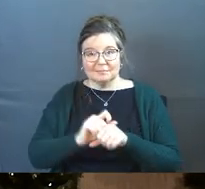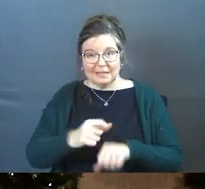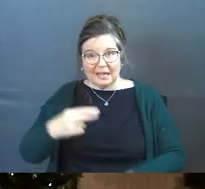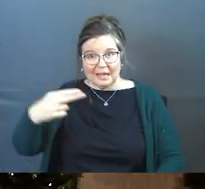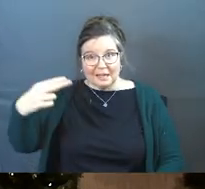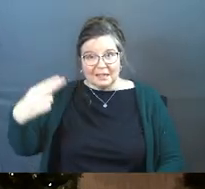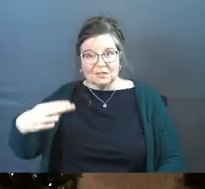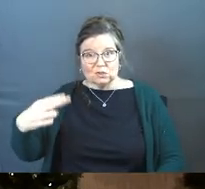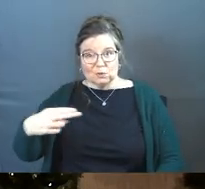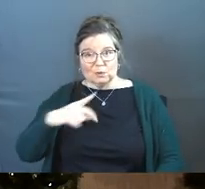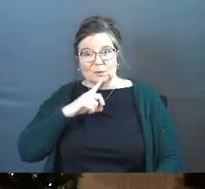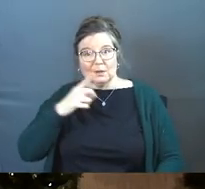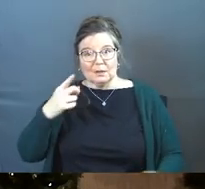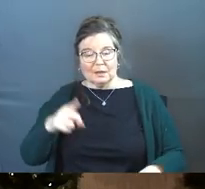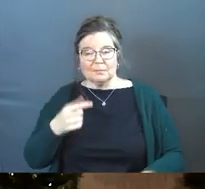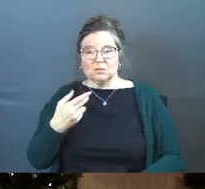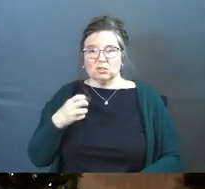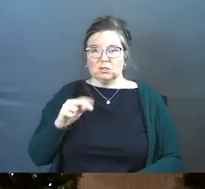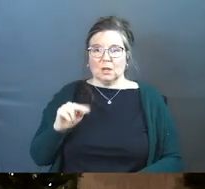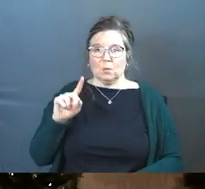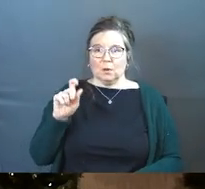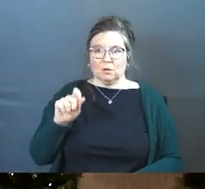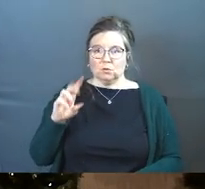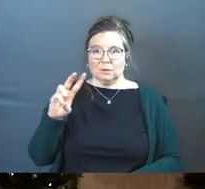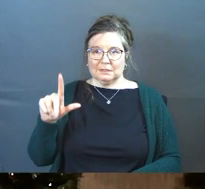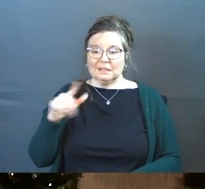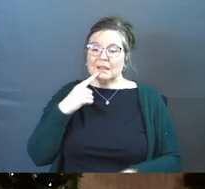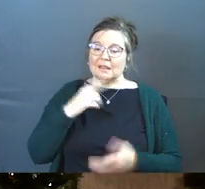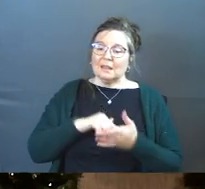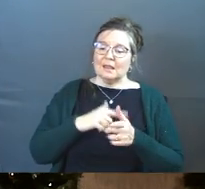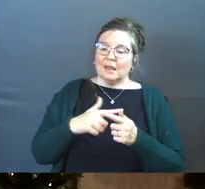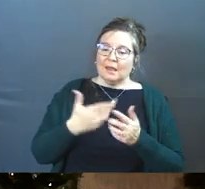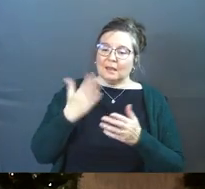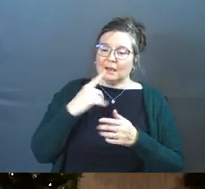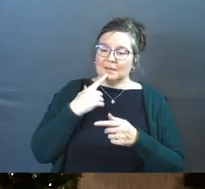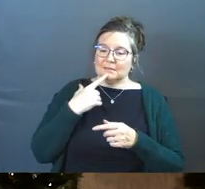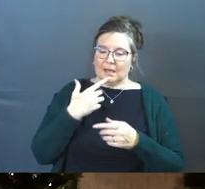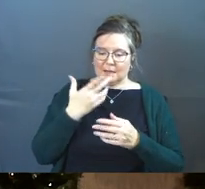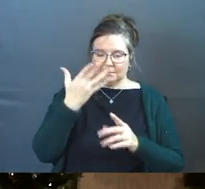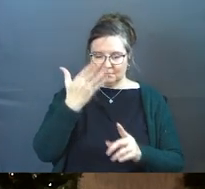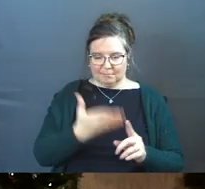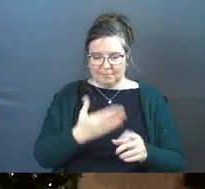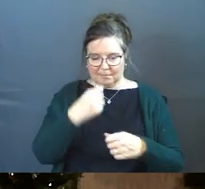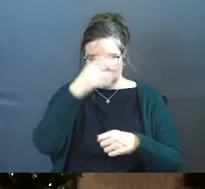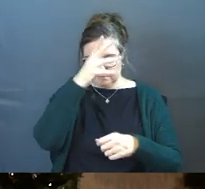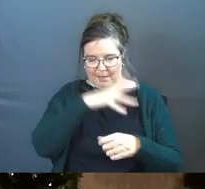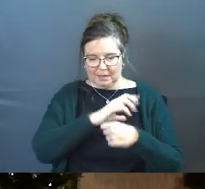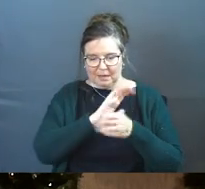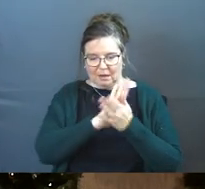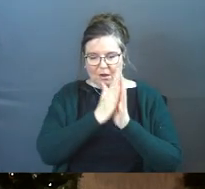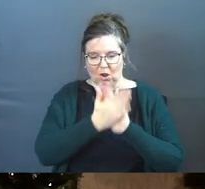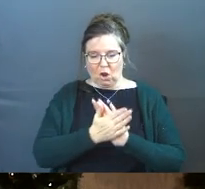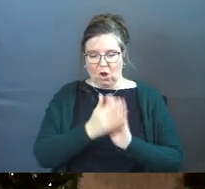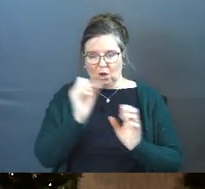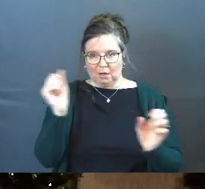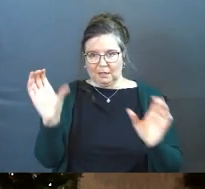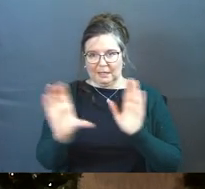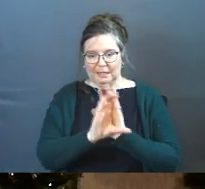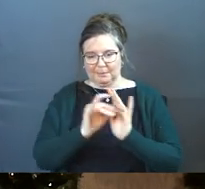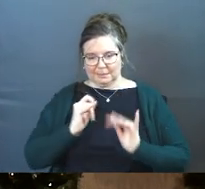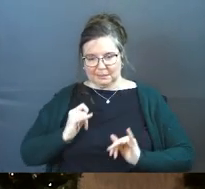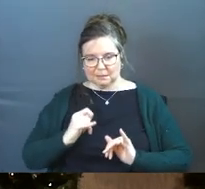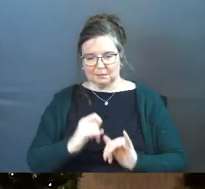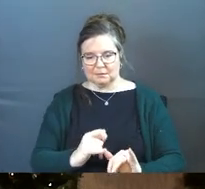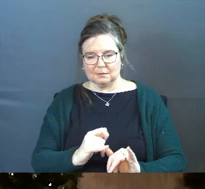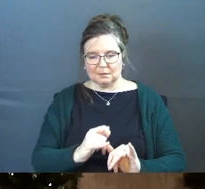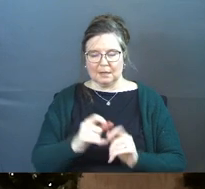history. Genesis 1 26, then God said, let us make man in our image after our likeness and let them